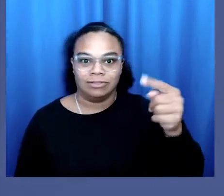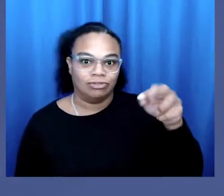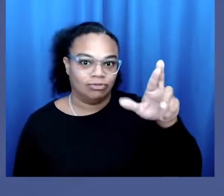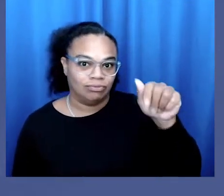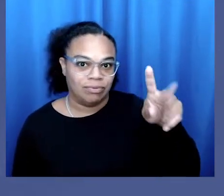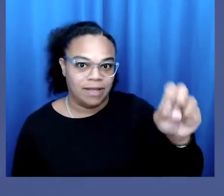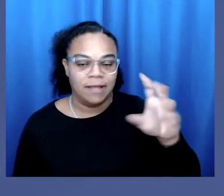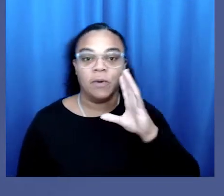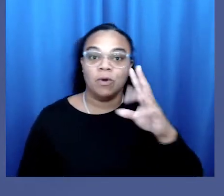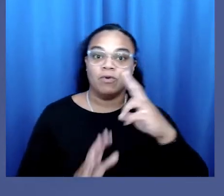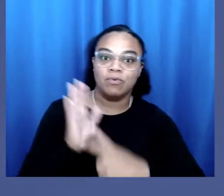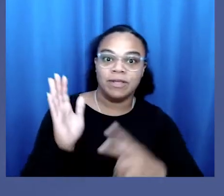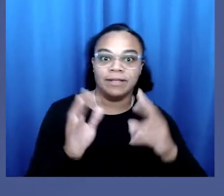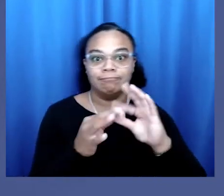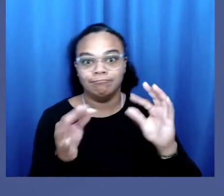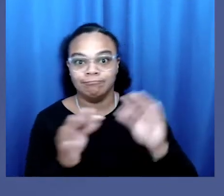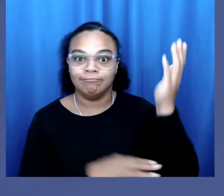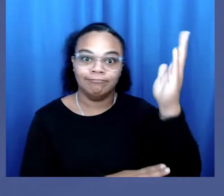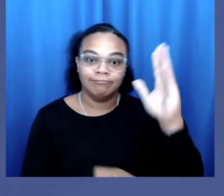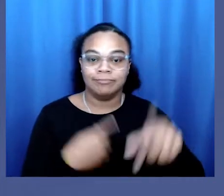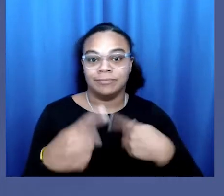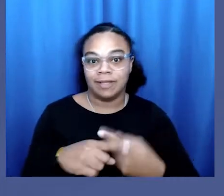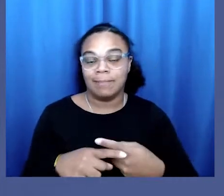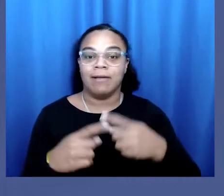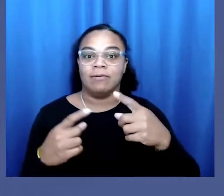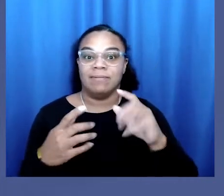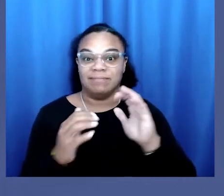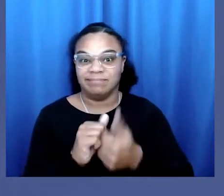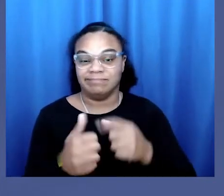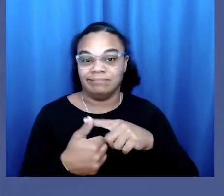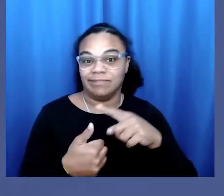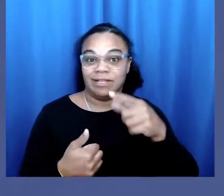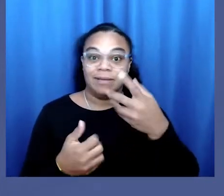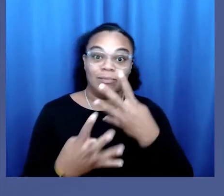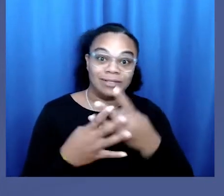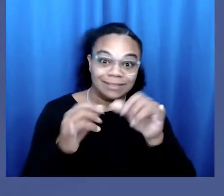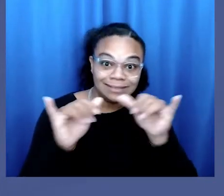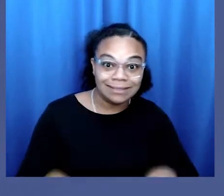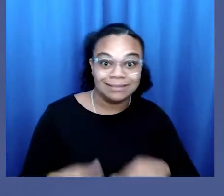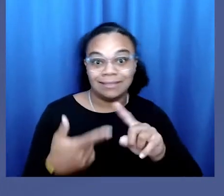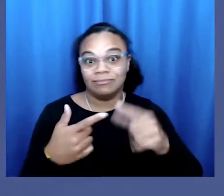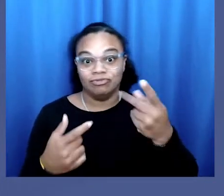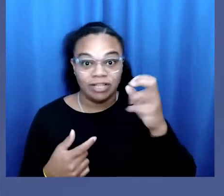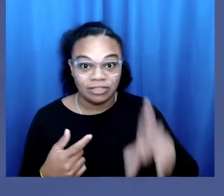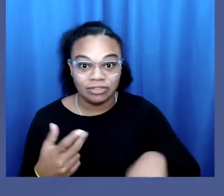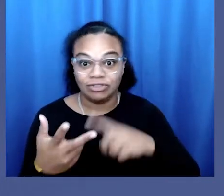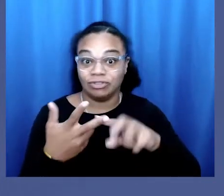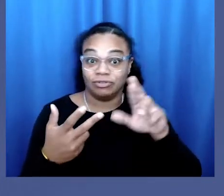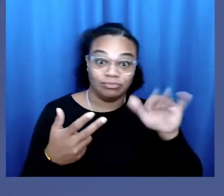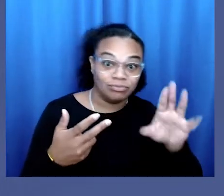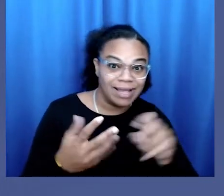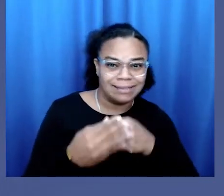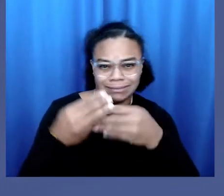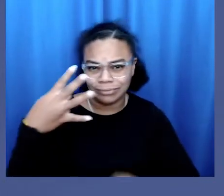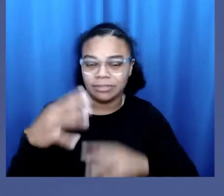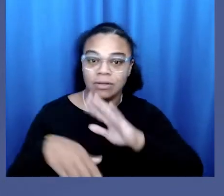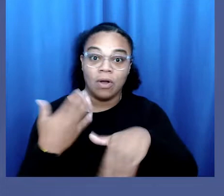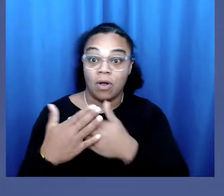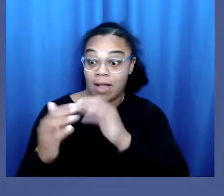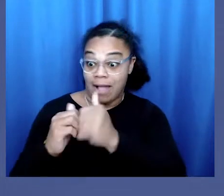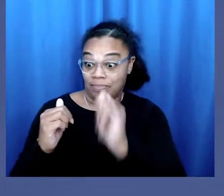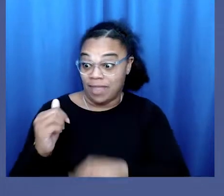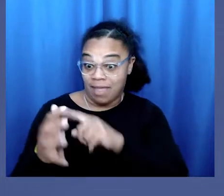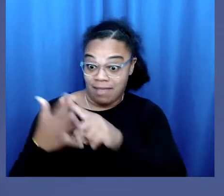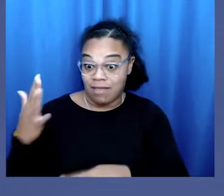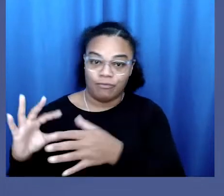touch upon discrimination, exploitation, the prison system, gender, race, and disability, as they all relate to the sex